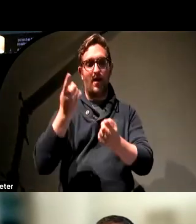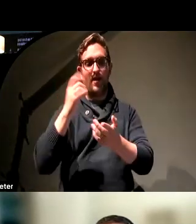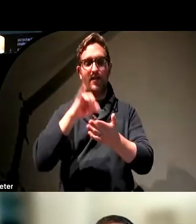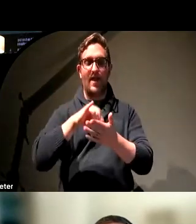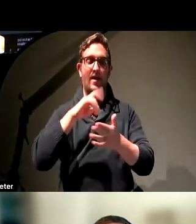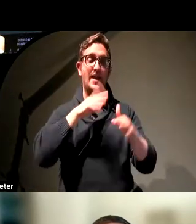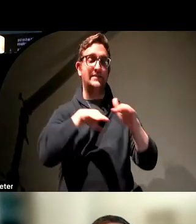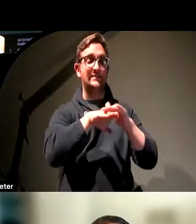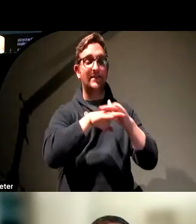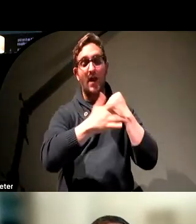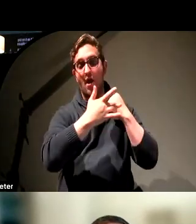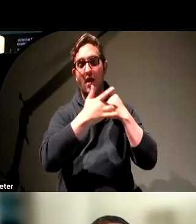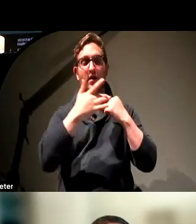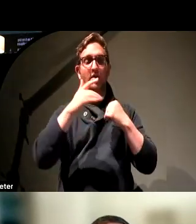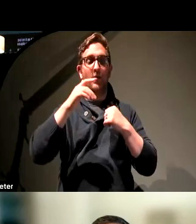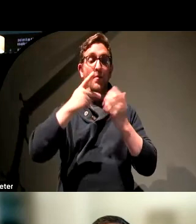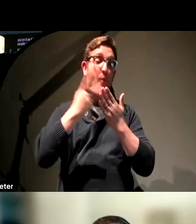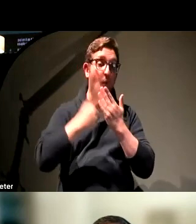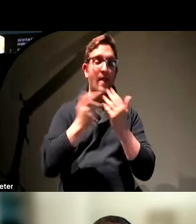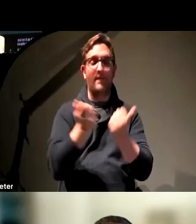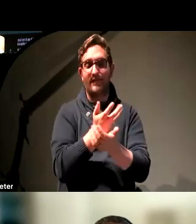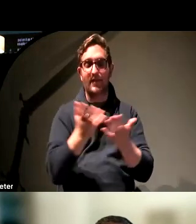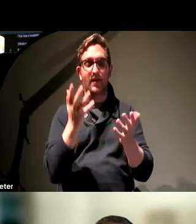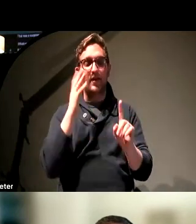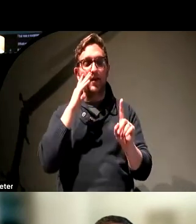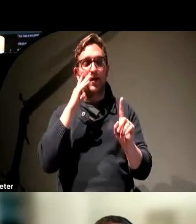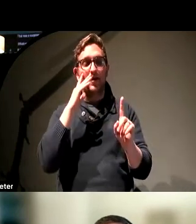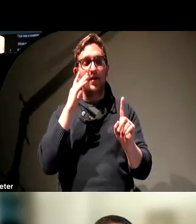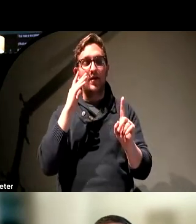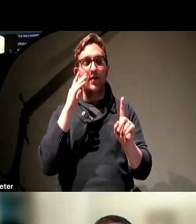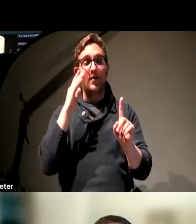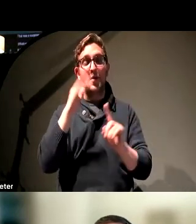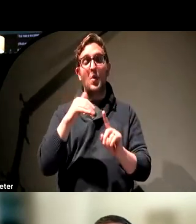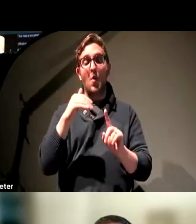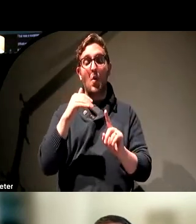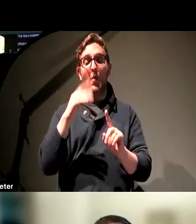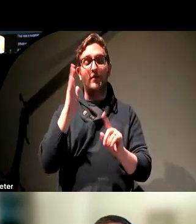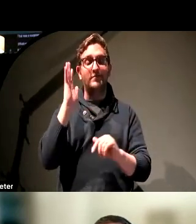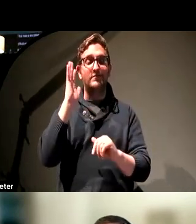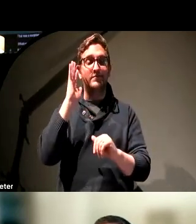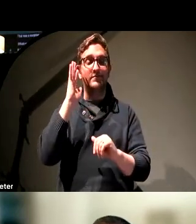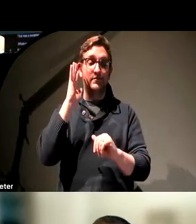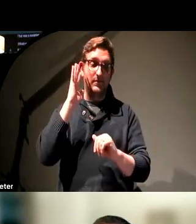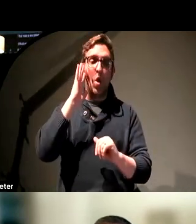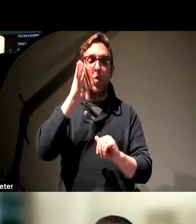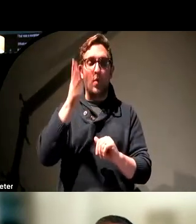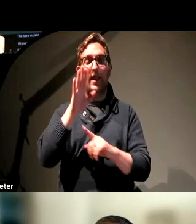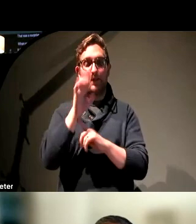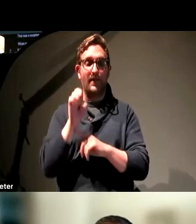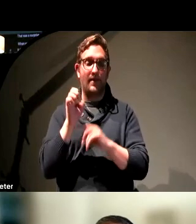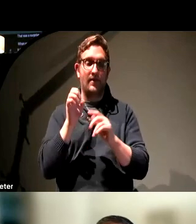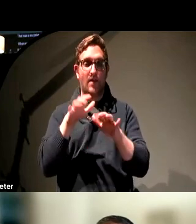here in Oklahoma, and we didn't know what to expect. We knew that it was going to be a stretch for state agencies and